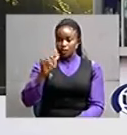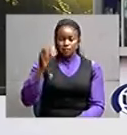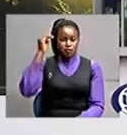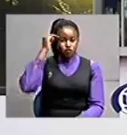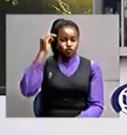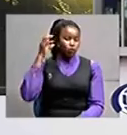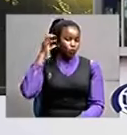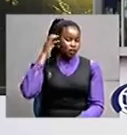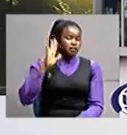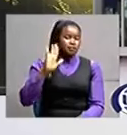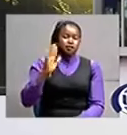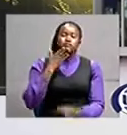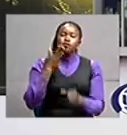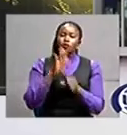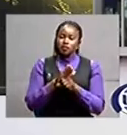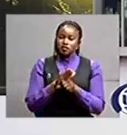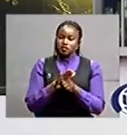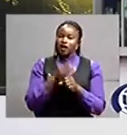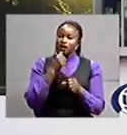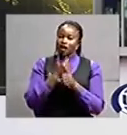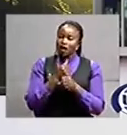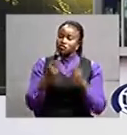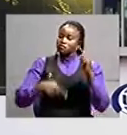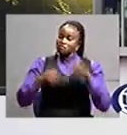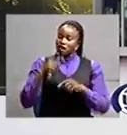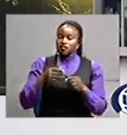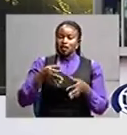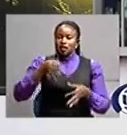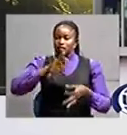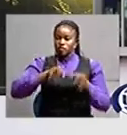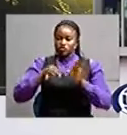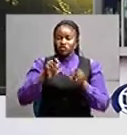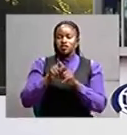is promising with girls performing well in chemistry and physics.